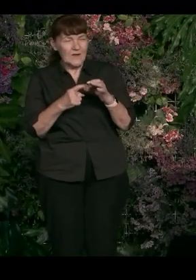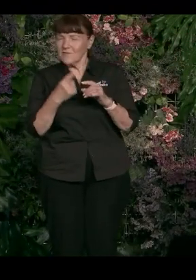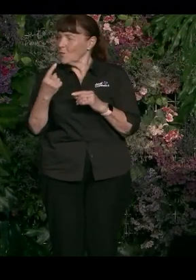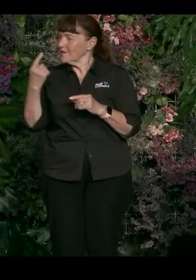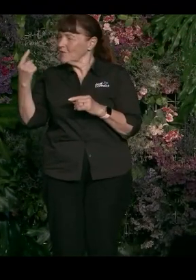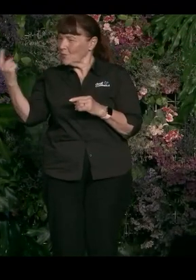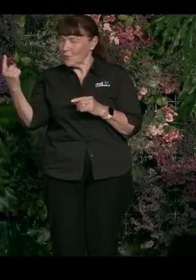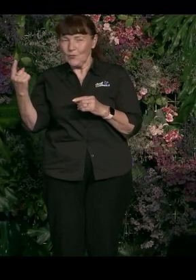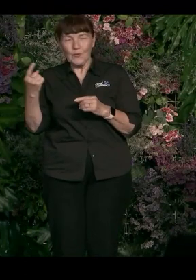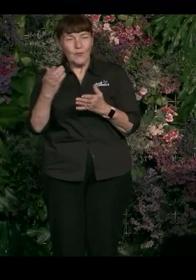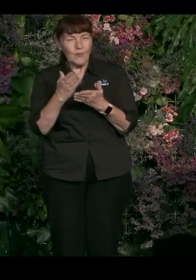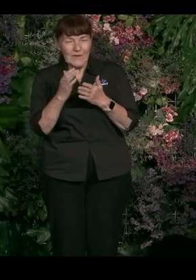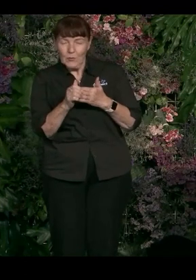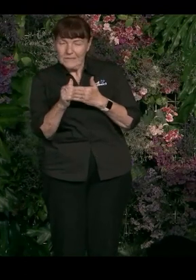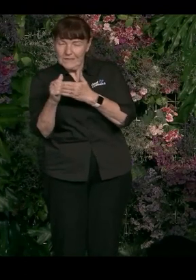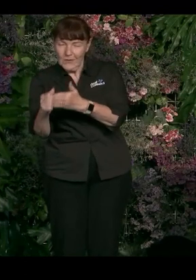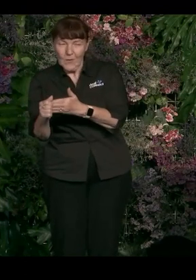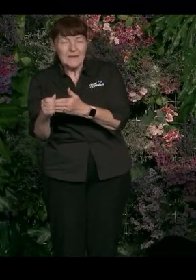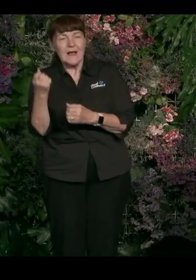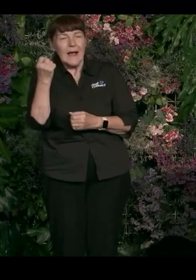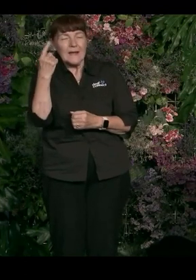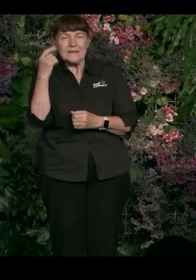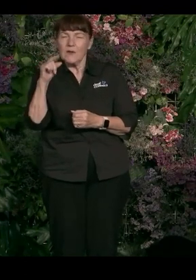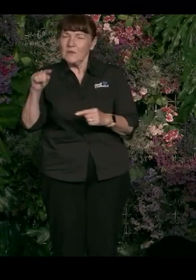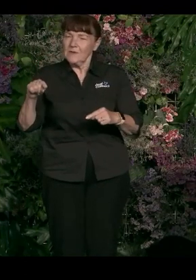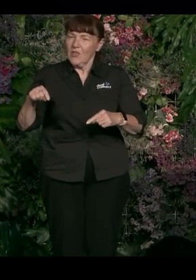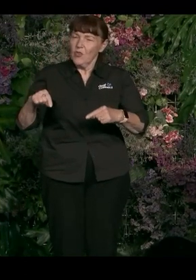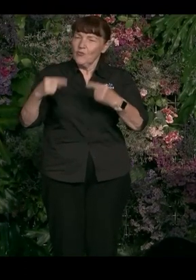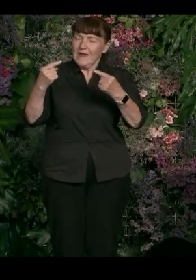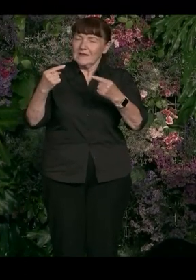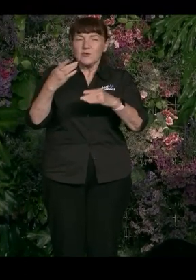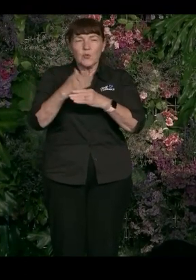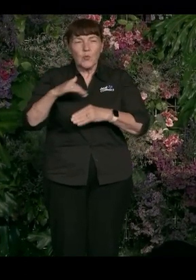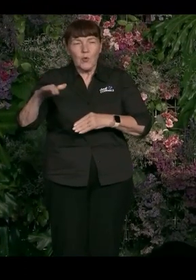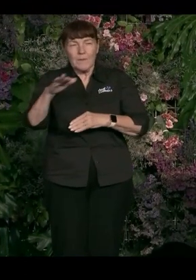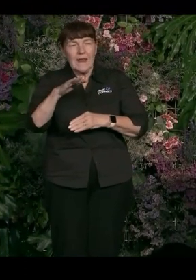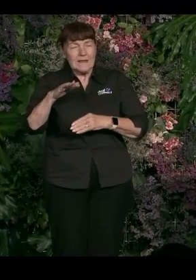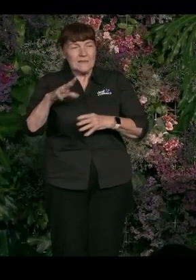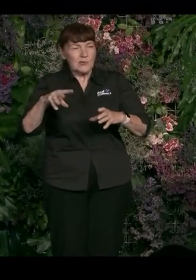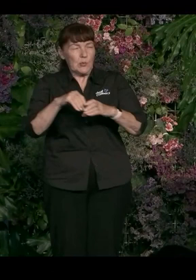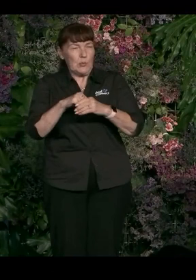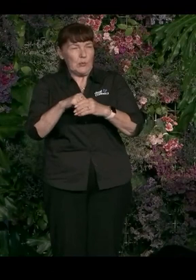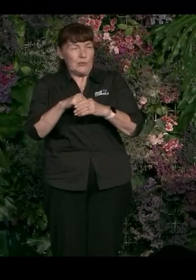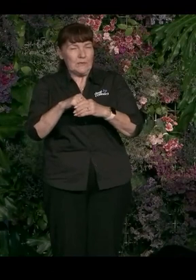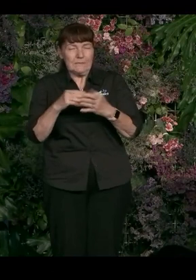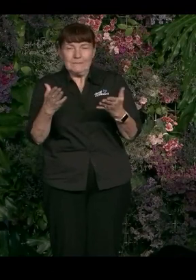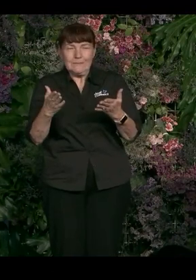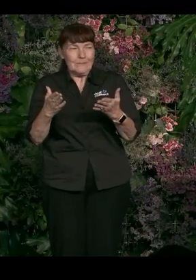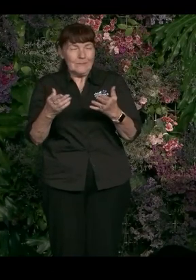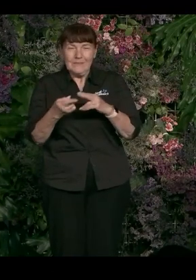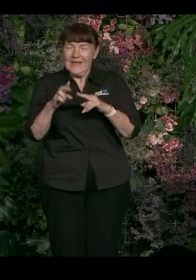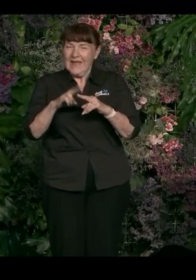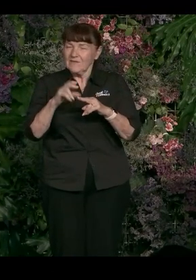what do you think some of the threats are to workplace inclusion? If it's not a